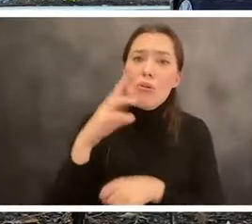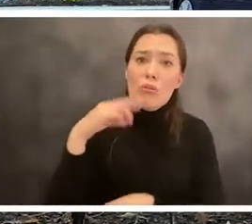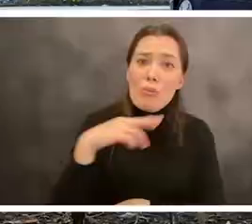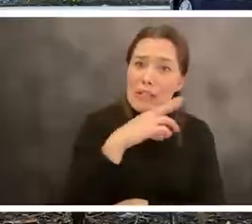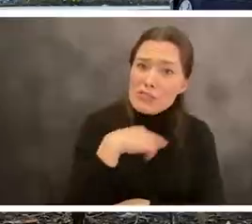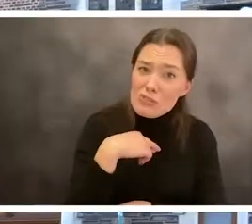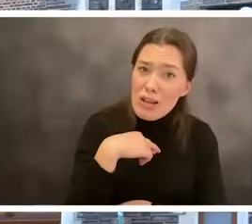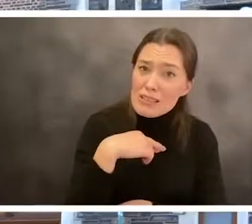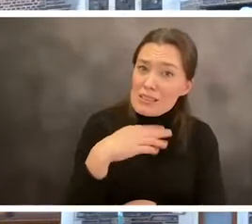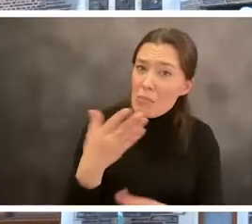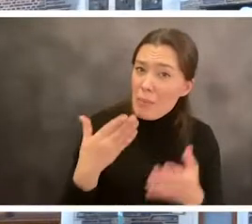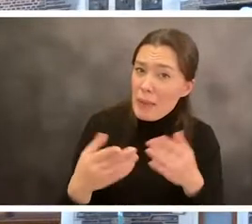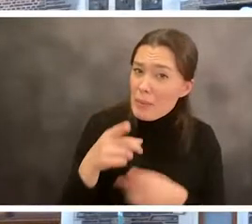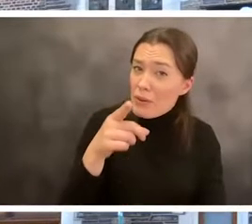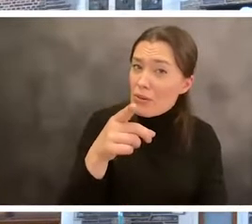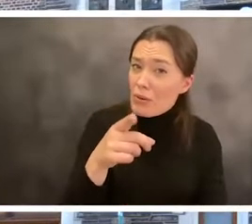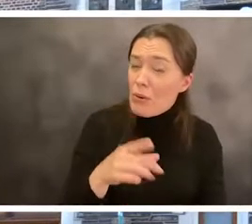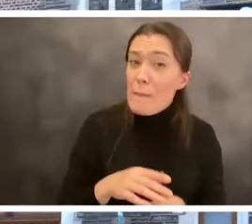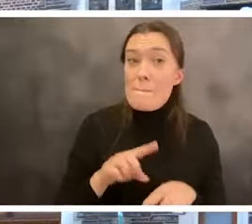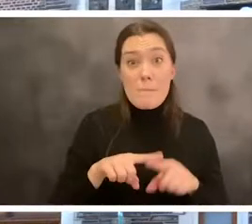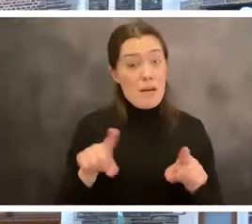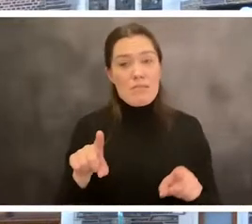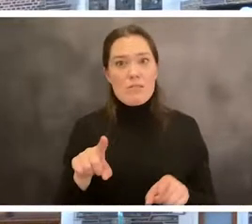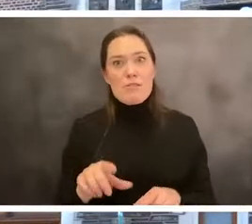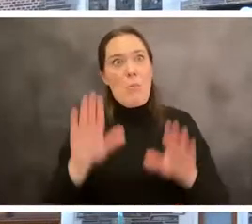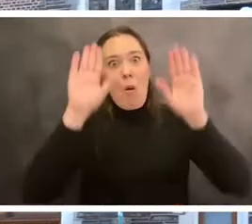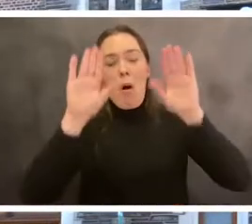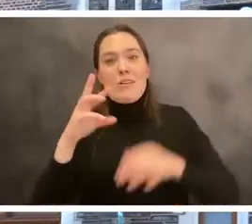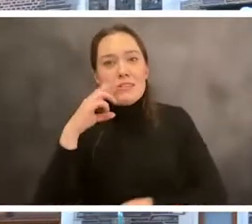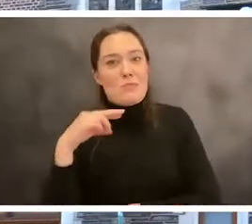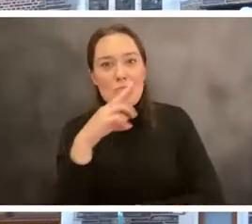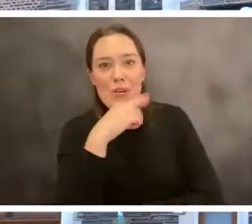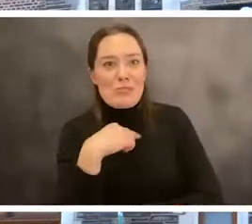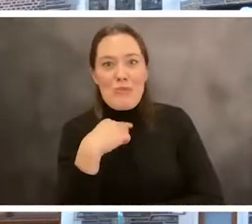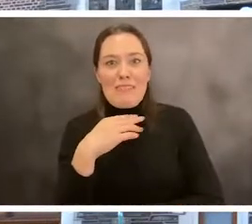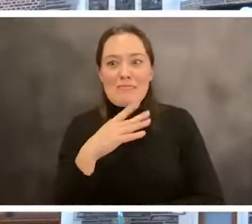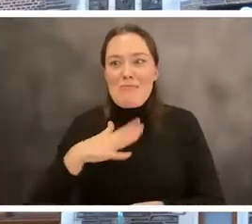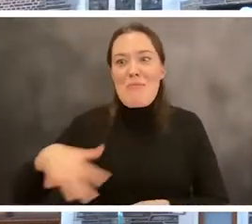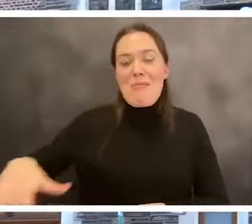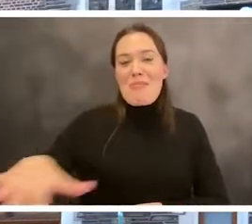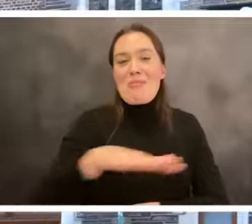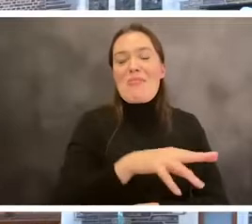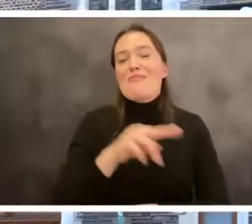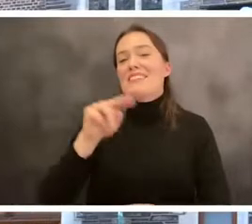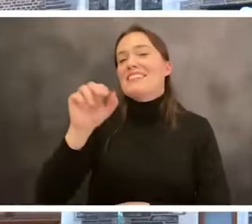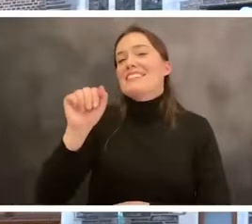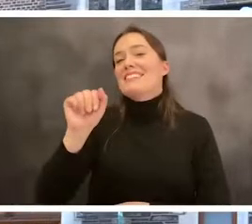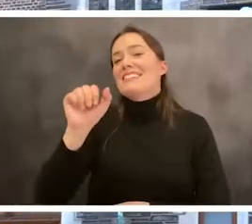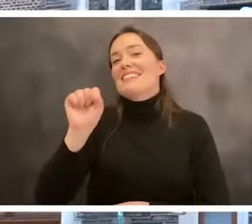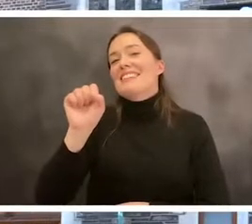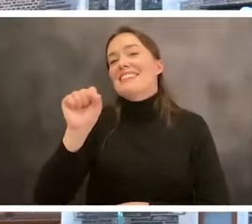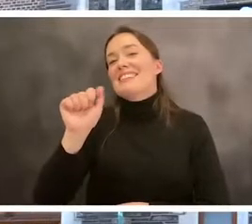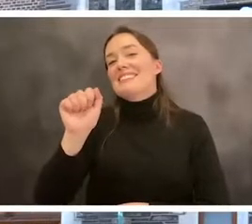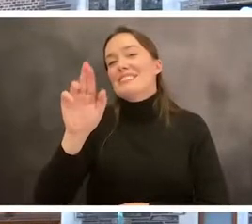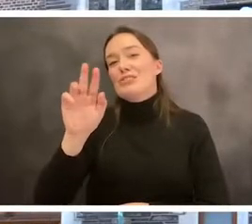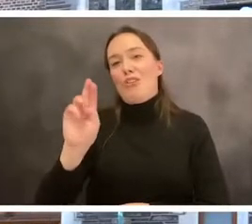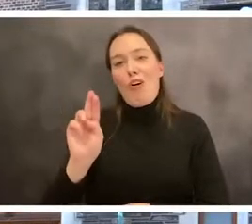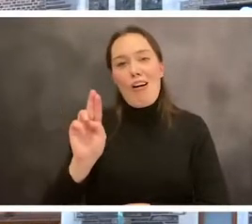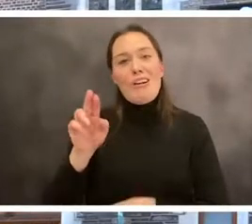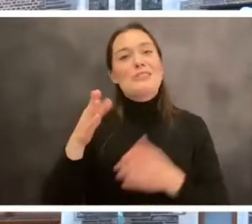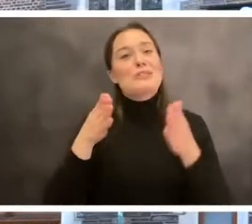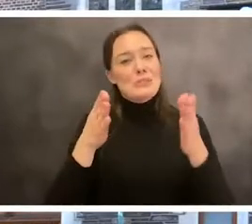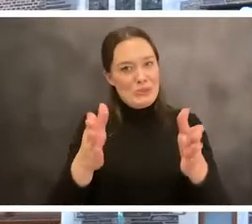local restaurants, but there are, you know, there are some wonderful restaurants up and down Nassau street that, that,